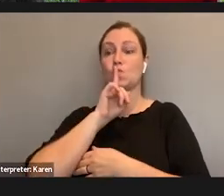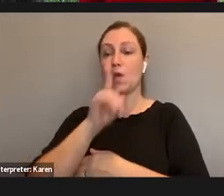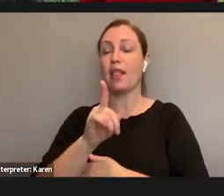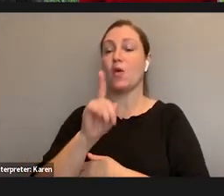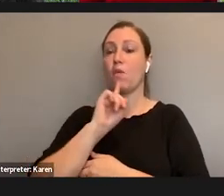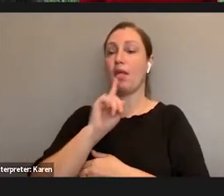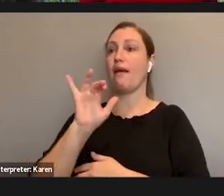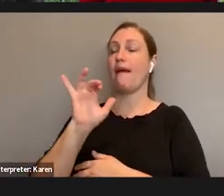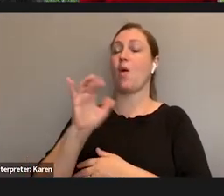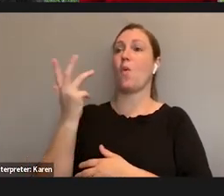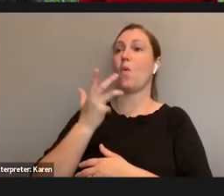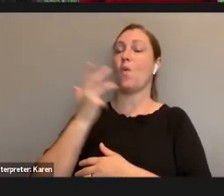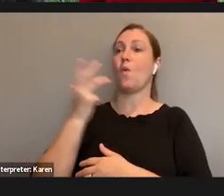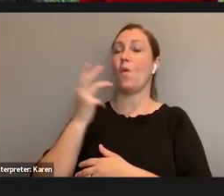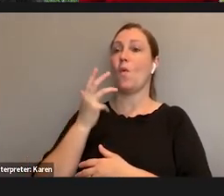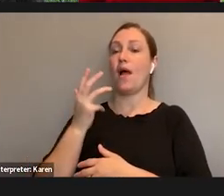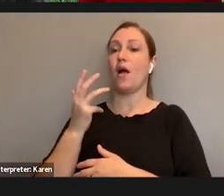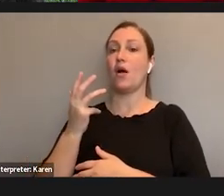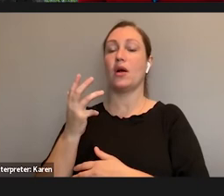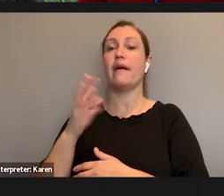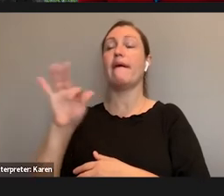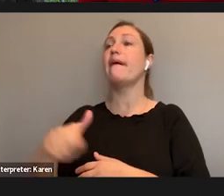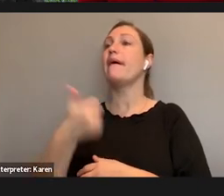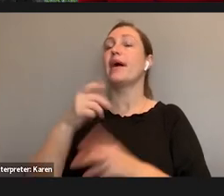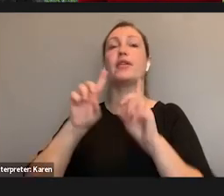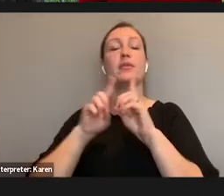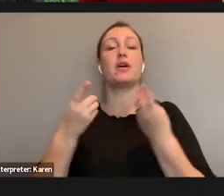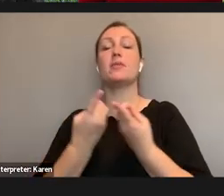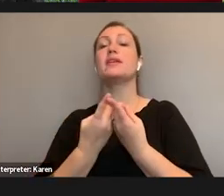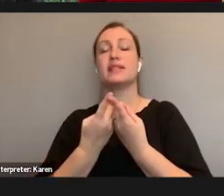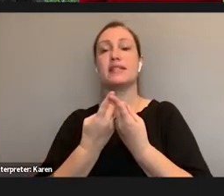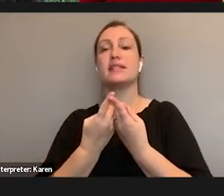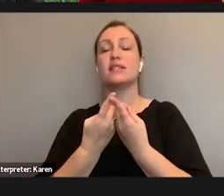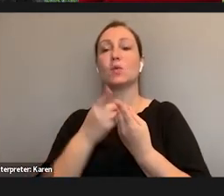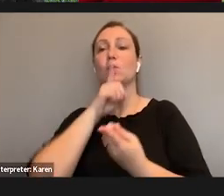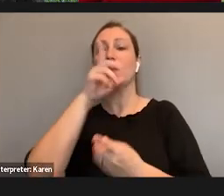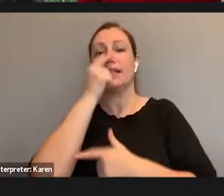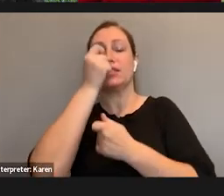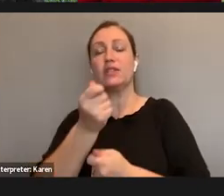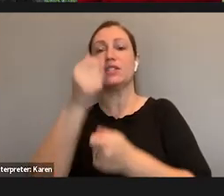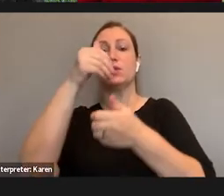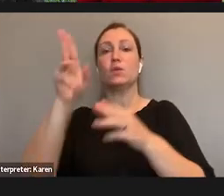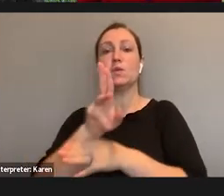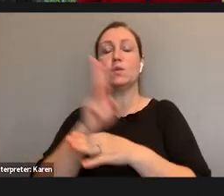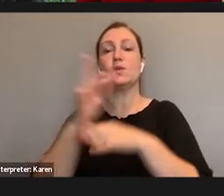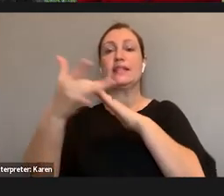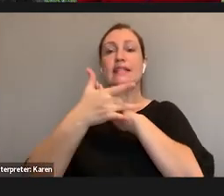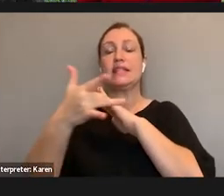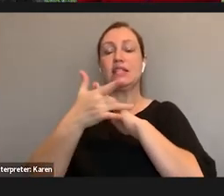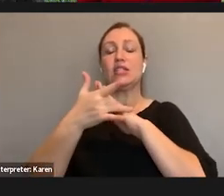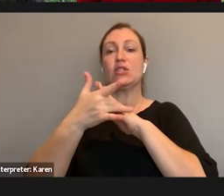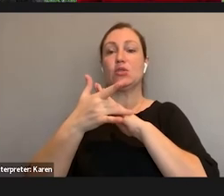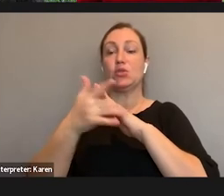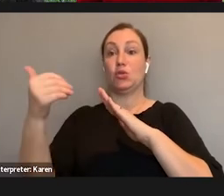that were very interested in using technology to bridge the